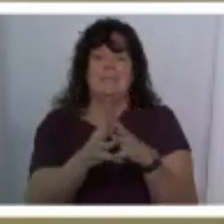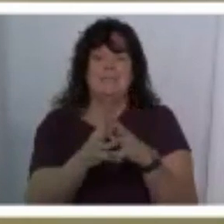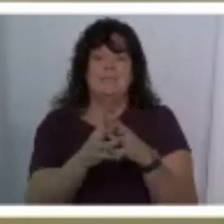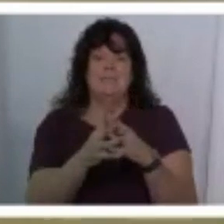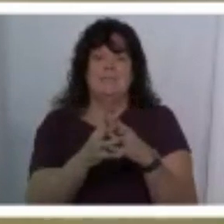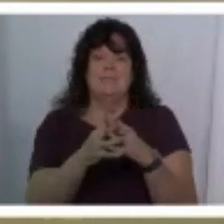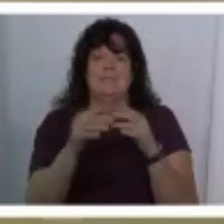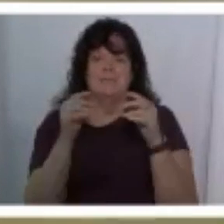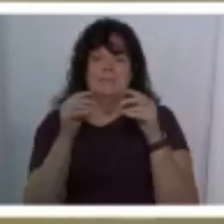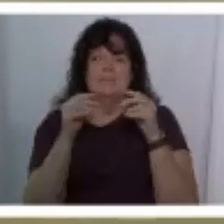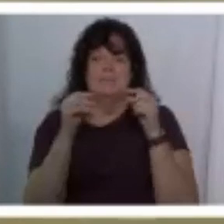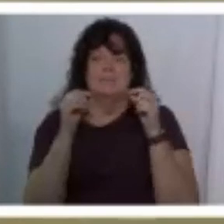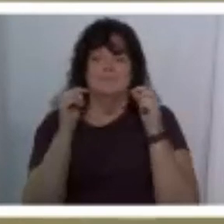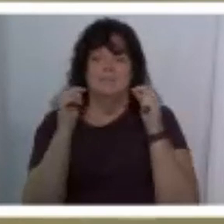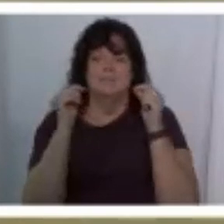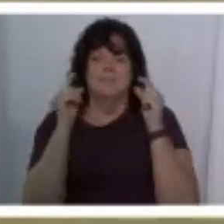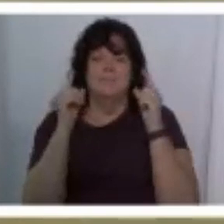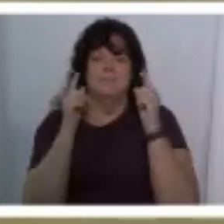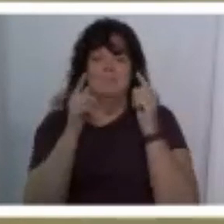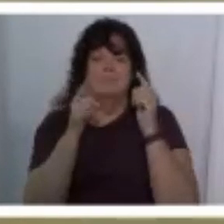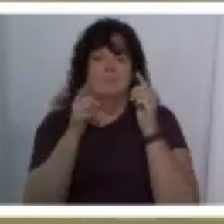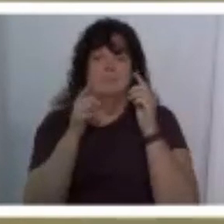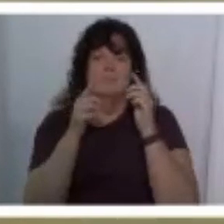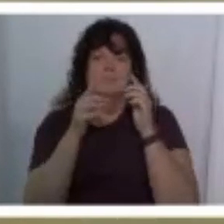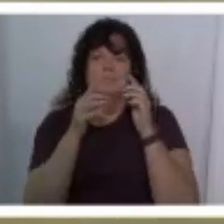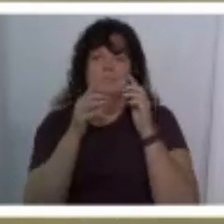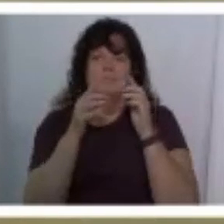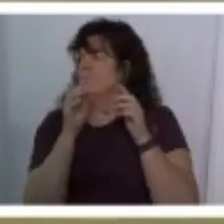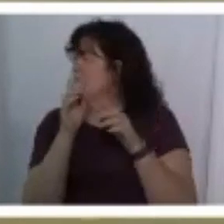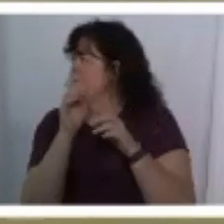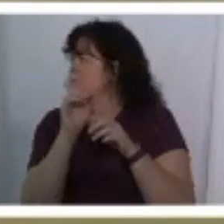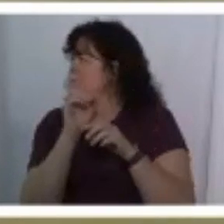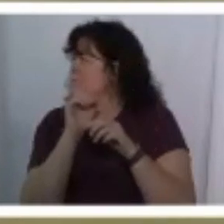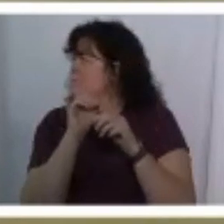i went to the pride parade or that parade didn't get to happen but i was working with free mom hugs